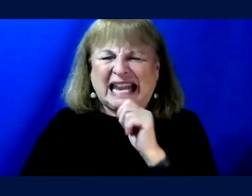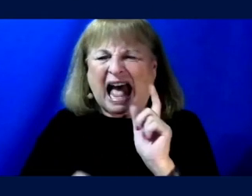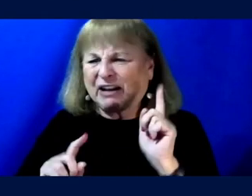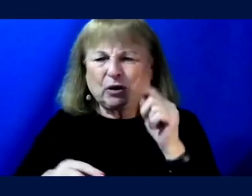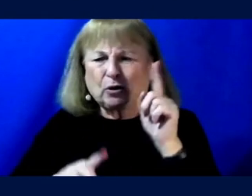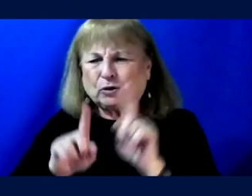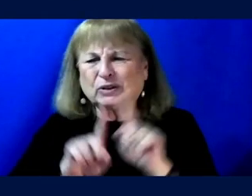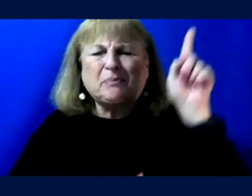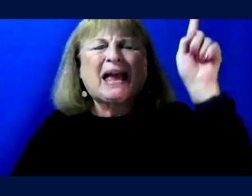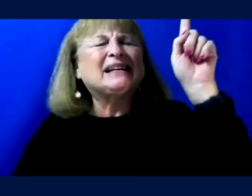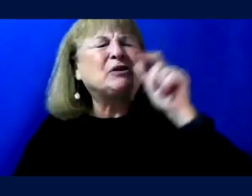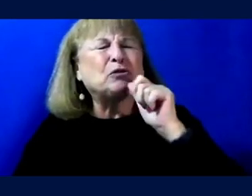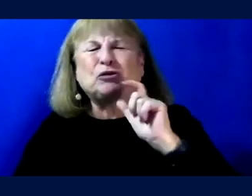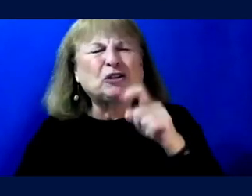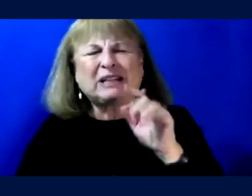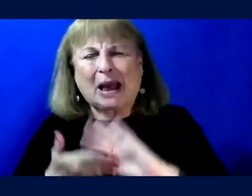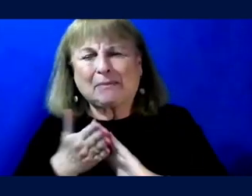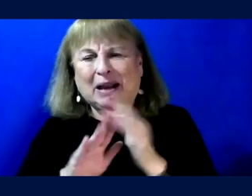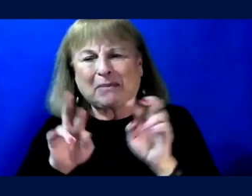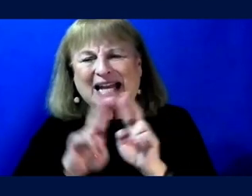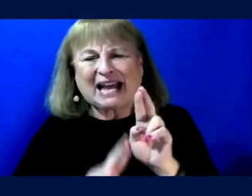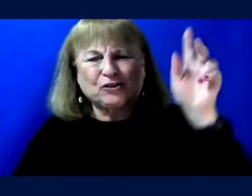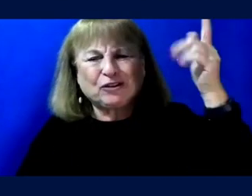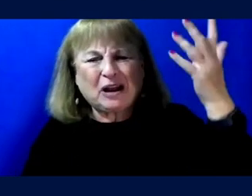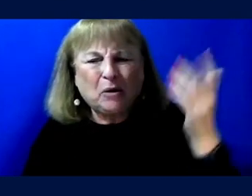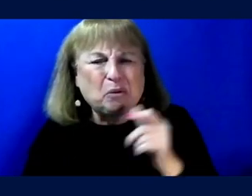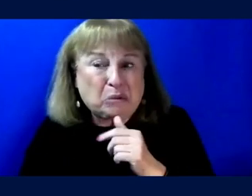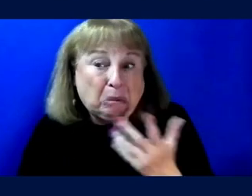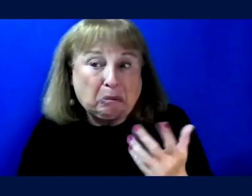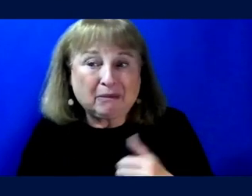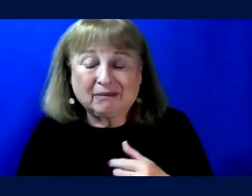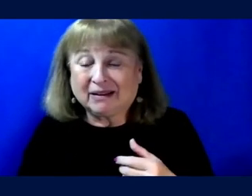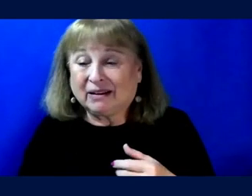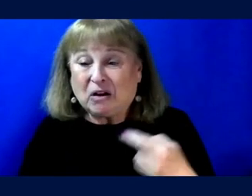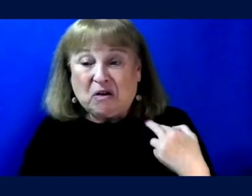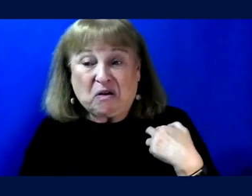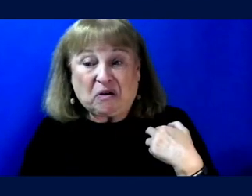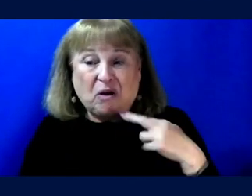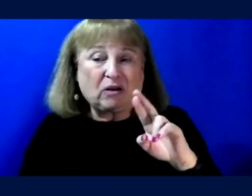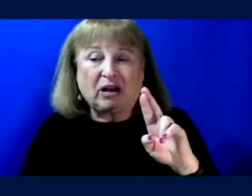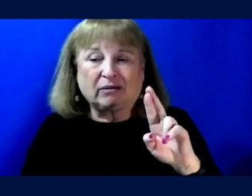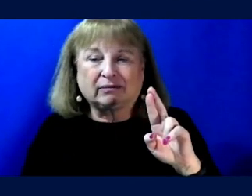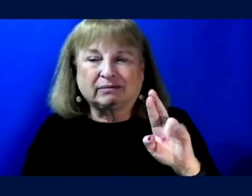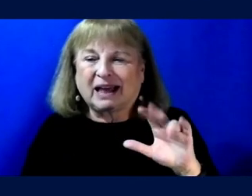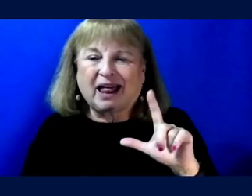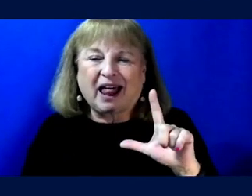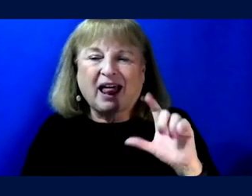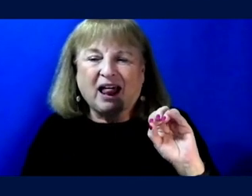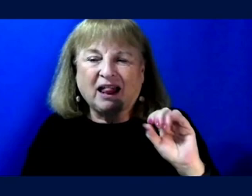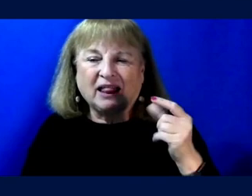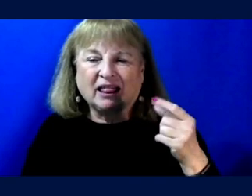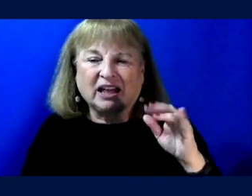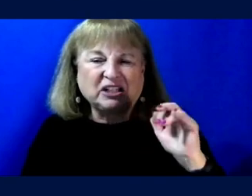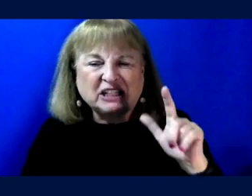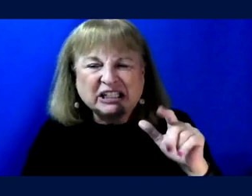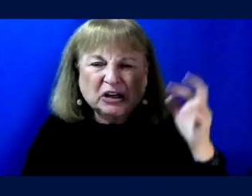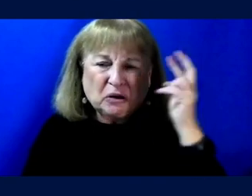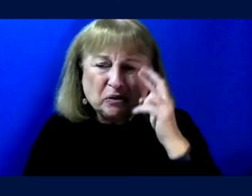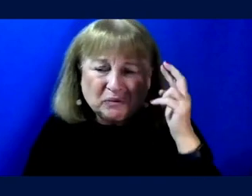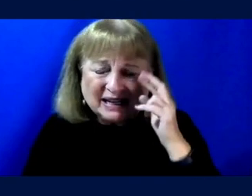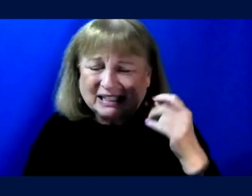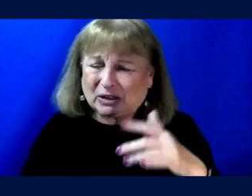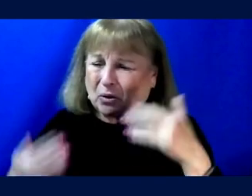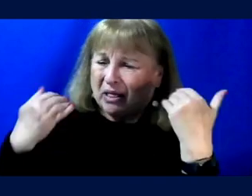space, who shouldn't be an astronaut, like, you know, whether for logistical reasons or just constraints on, you know,